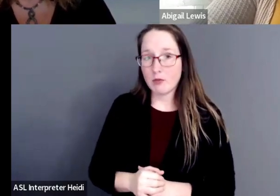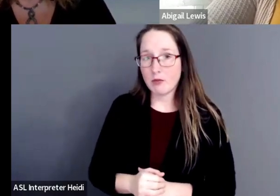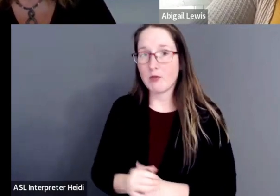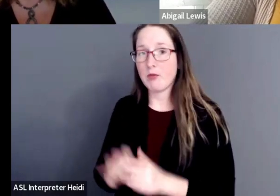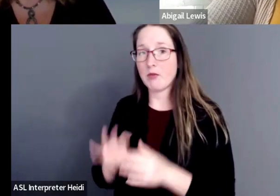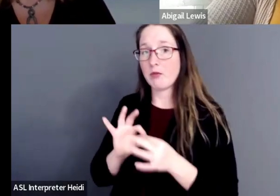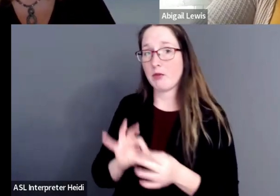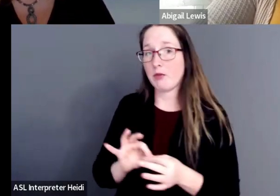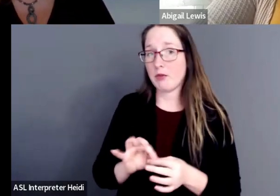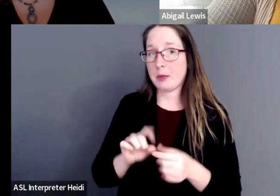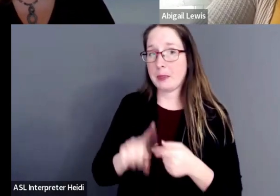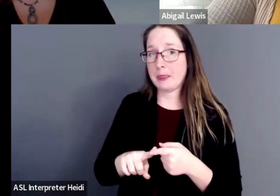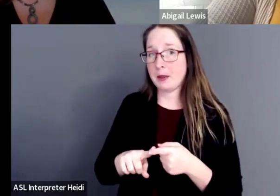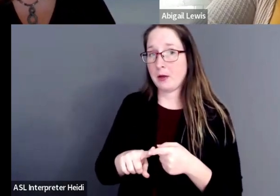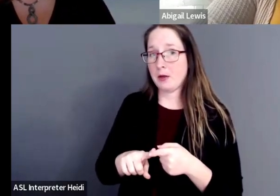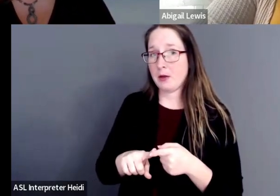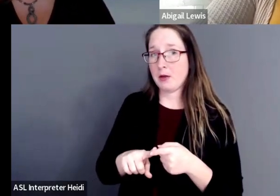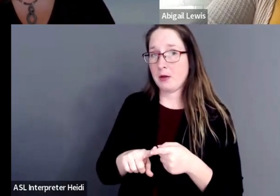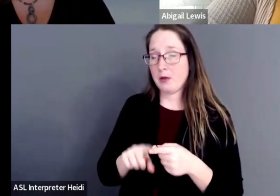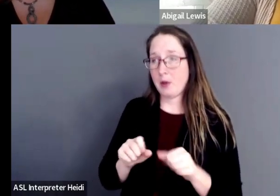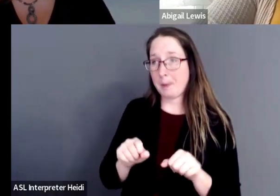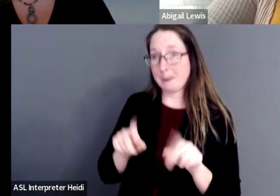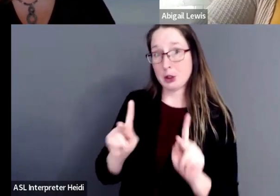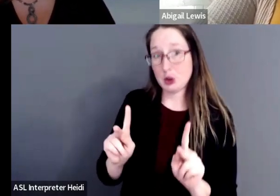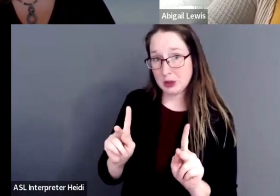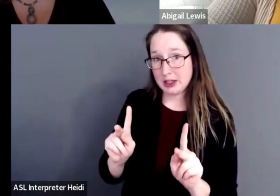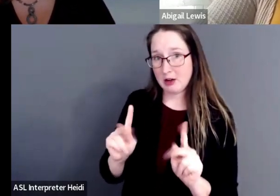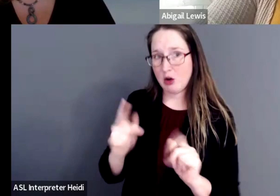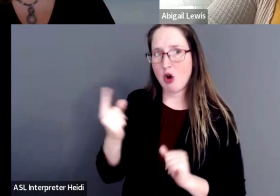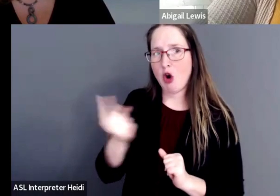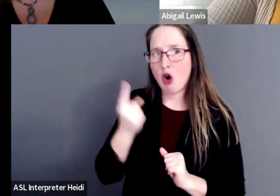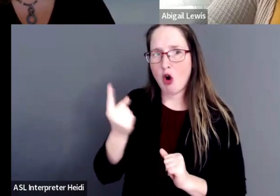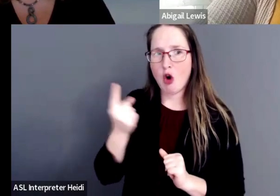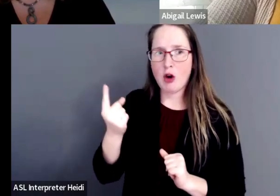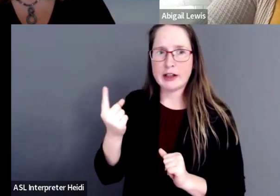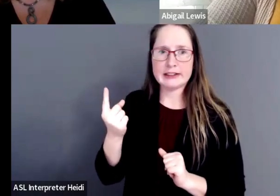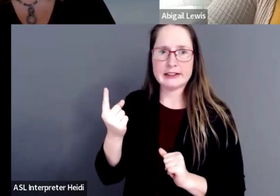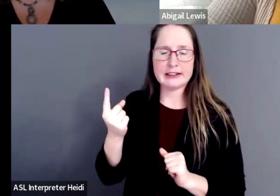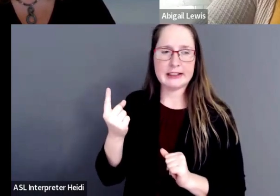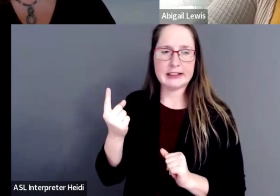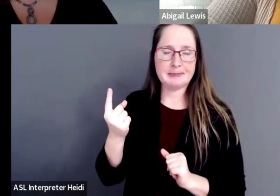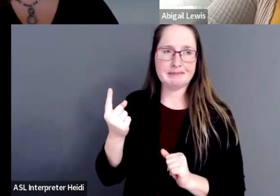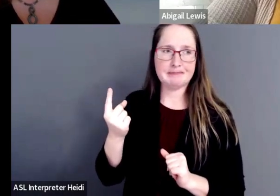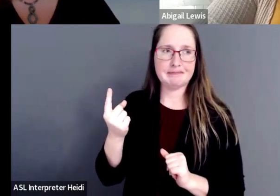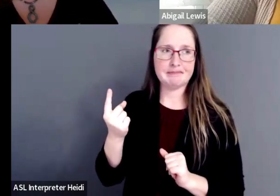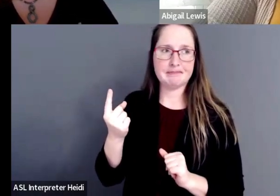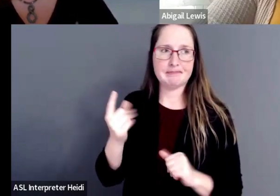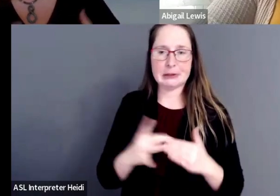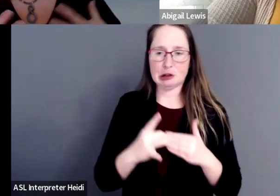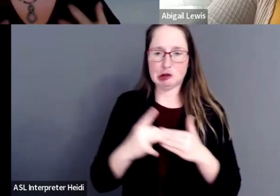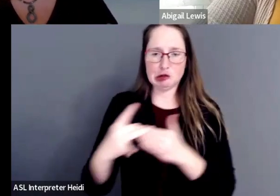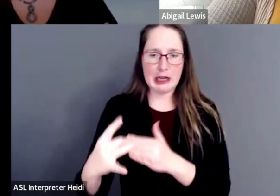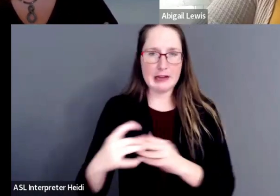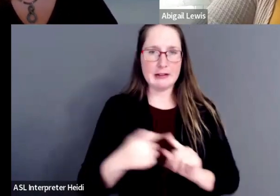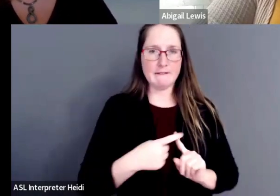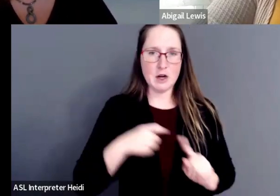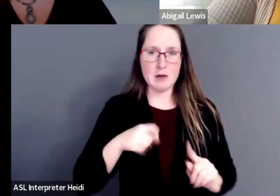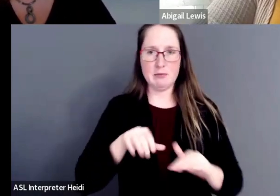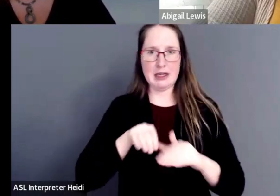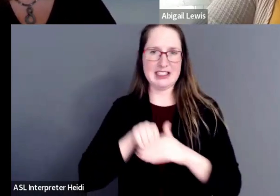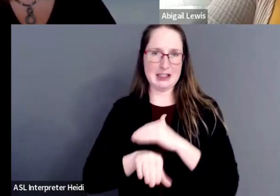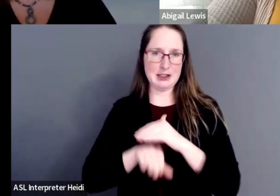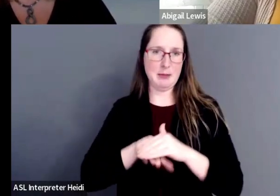opportunity, always, I believe, drives from the source of accessibility.